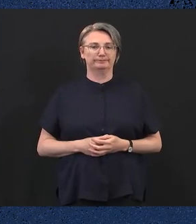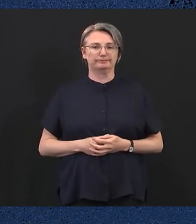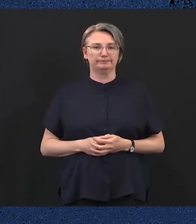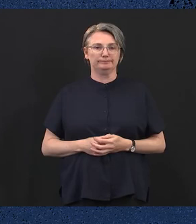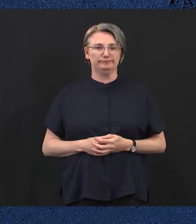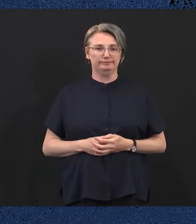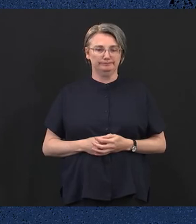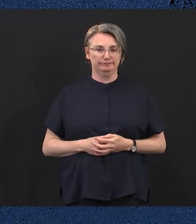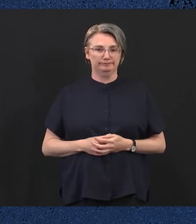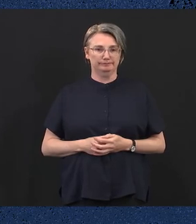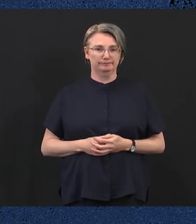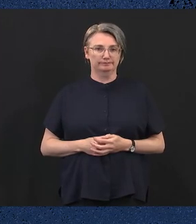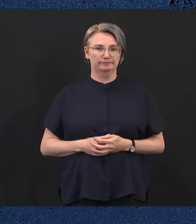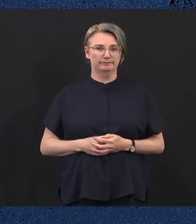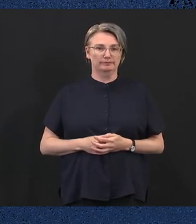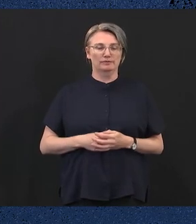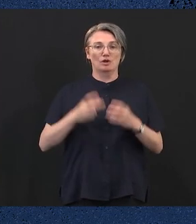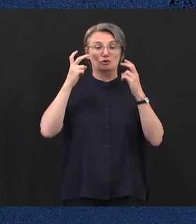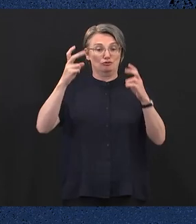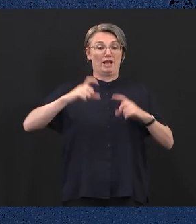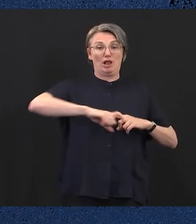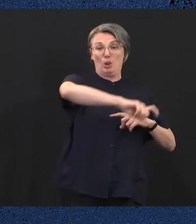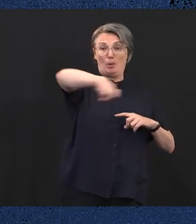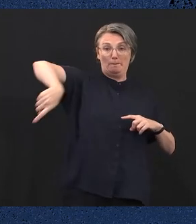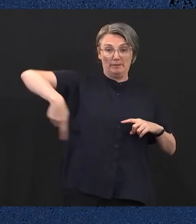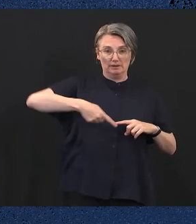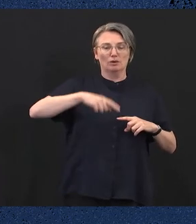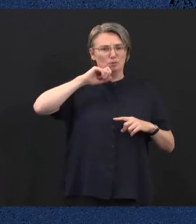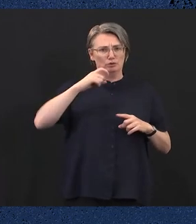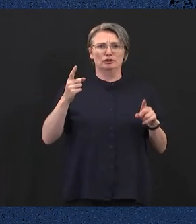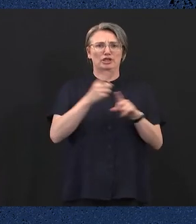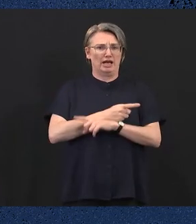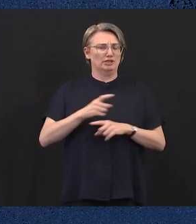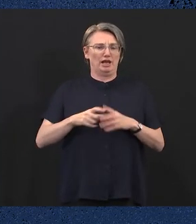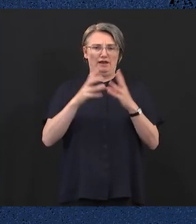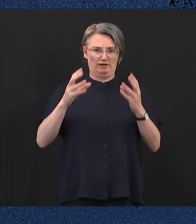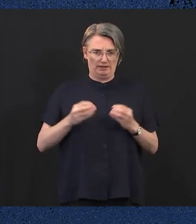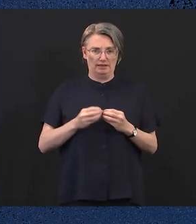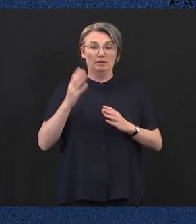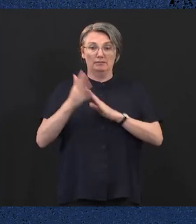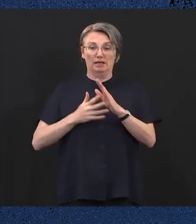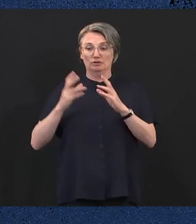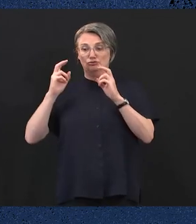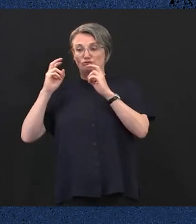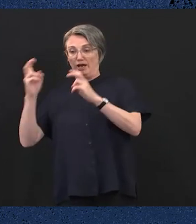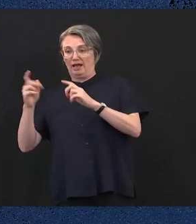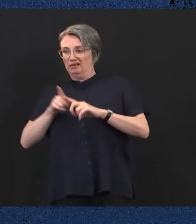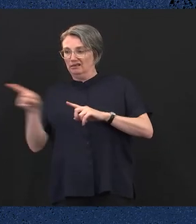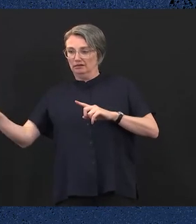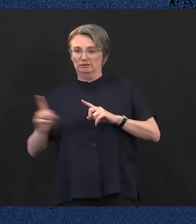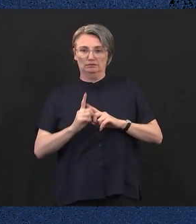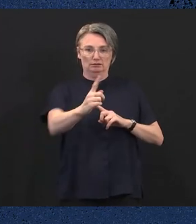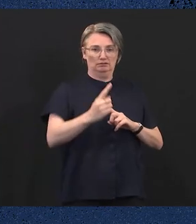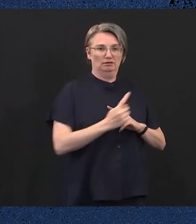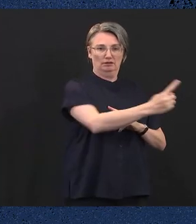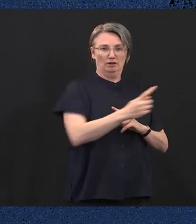suburban rail loop will change transport within Victoria. The loop will connect rail lines and make it easier for many Victorians to get